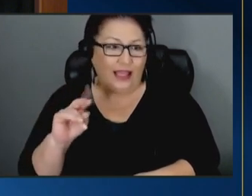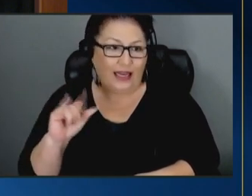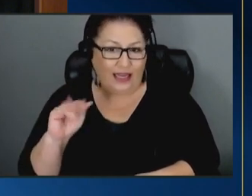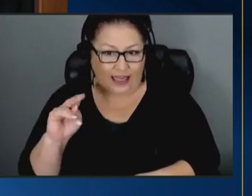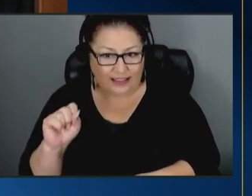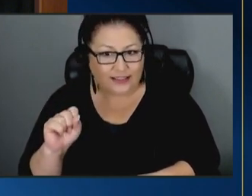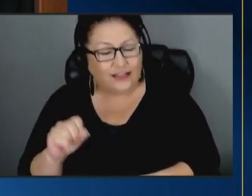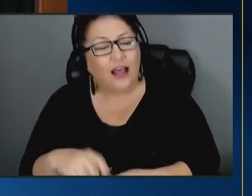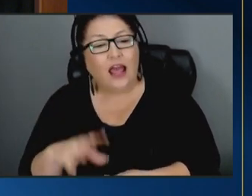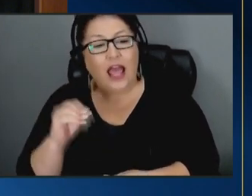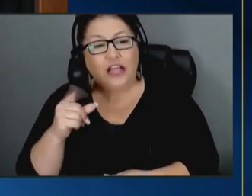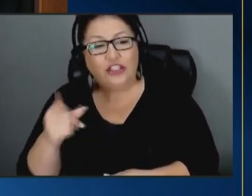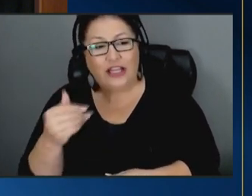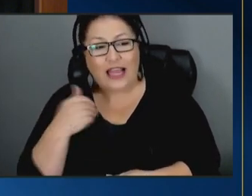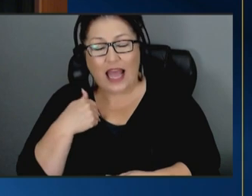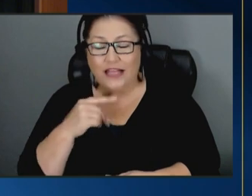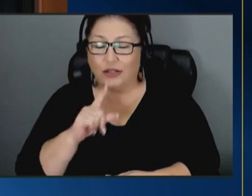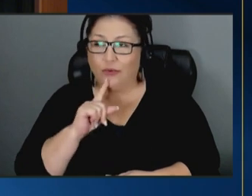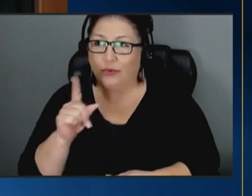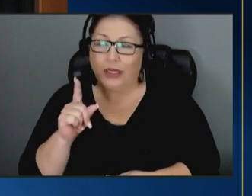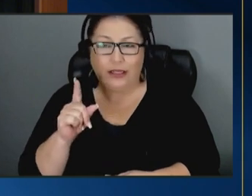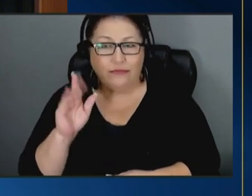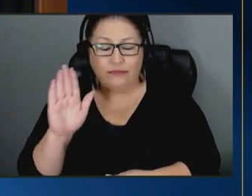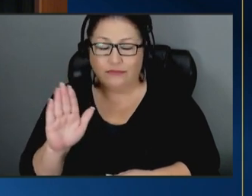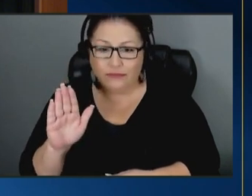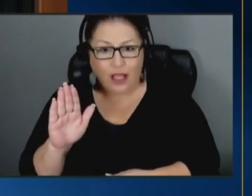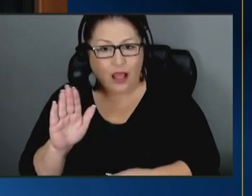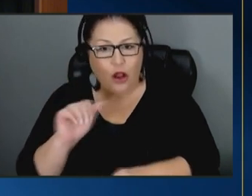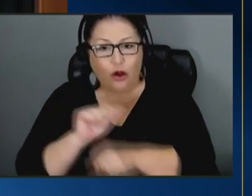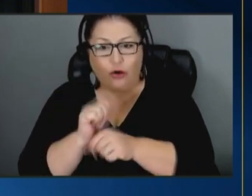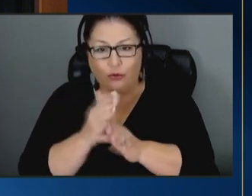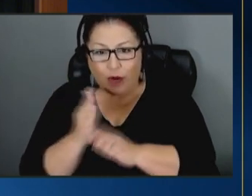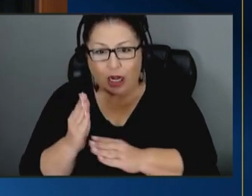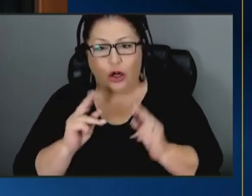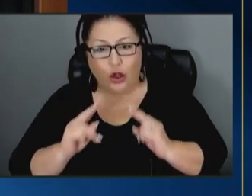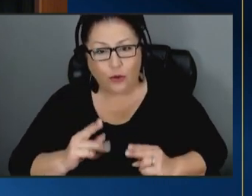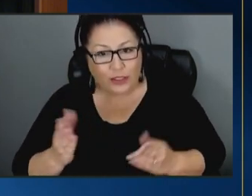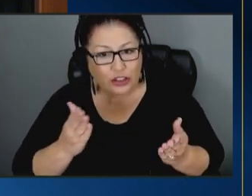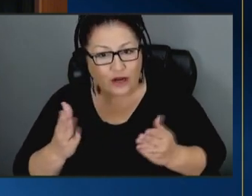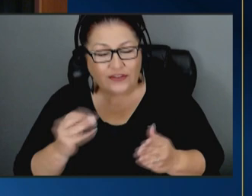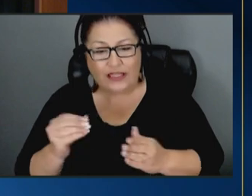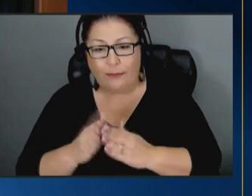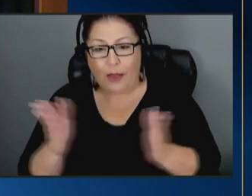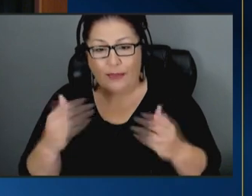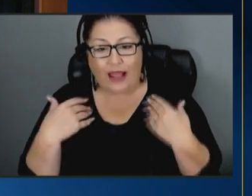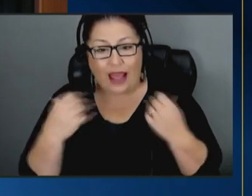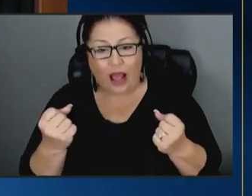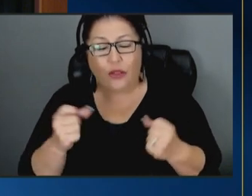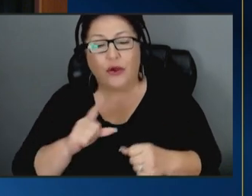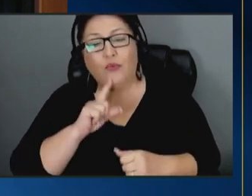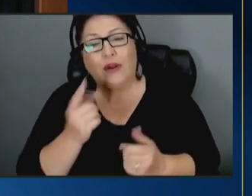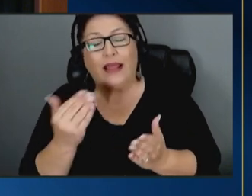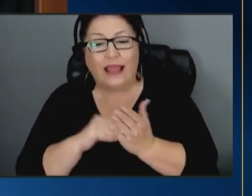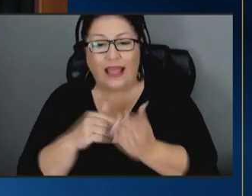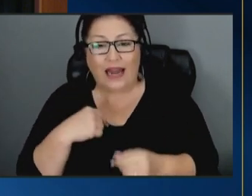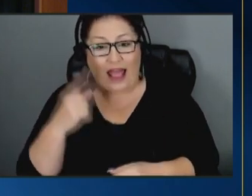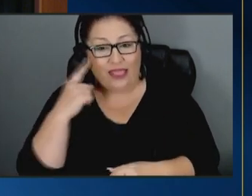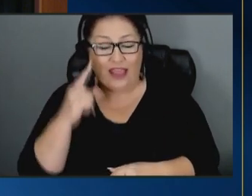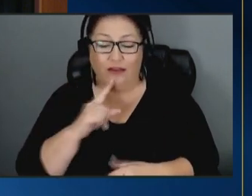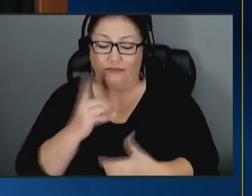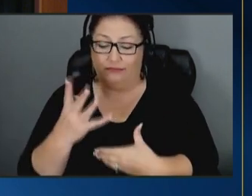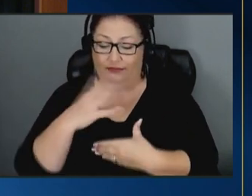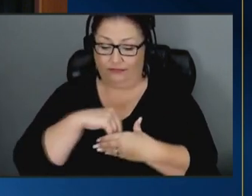uh career in human services and public health and really again i think embodies the